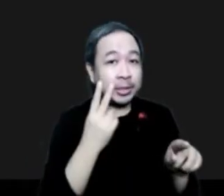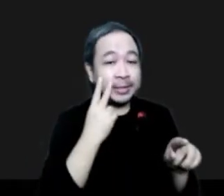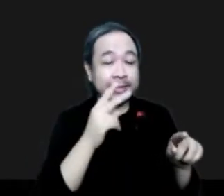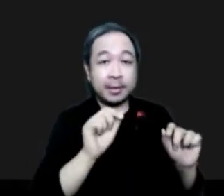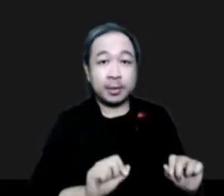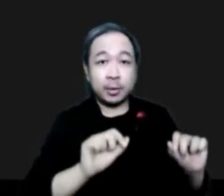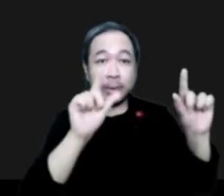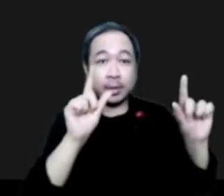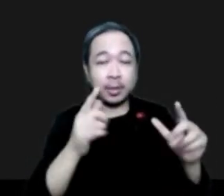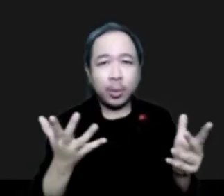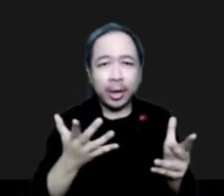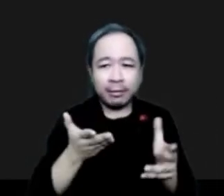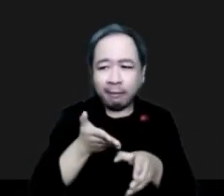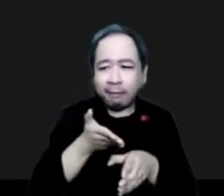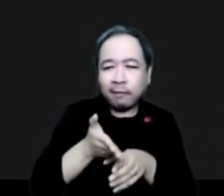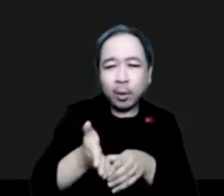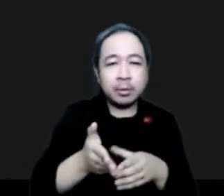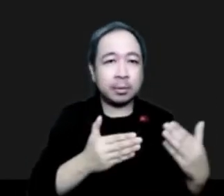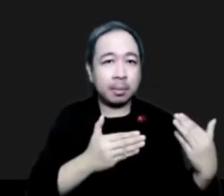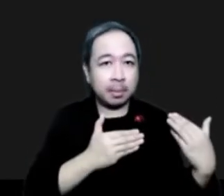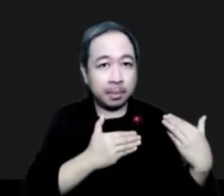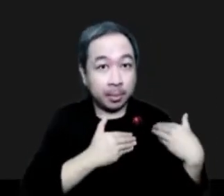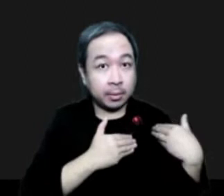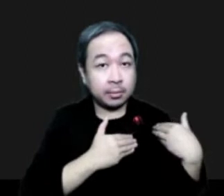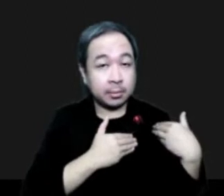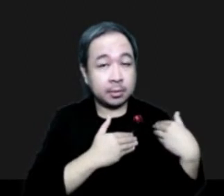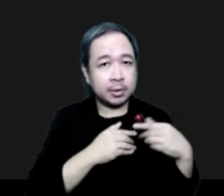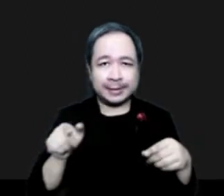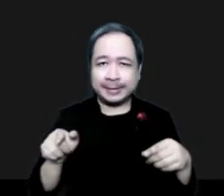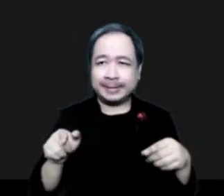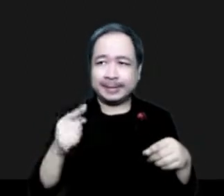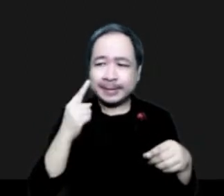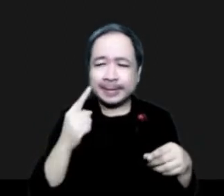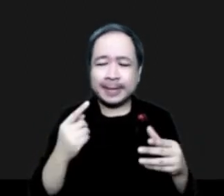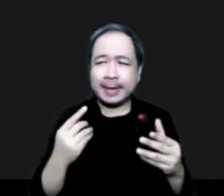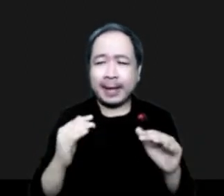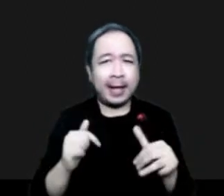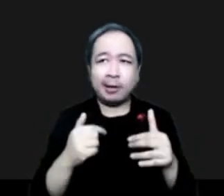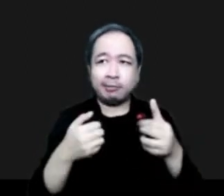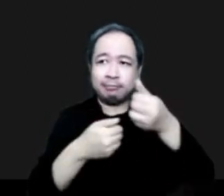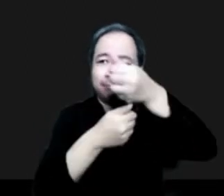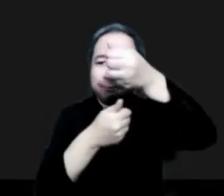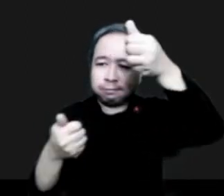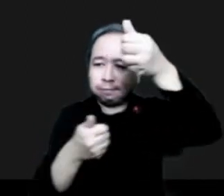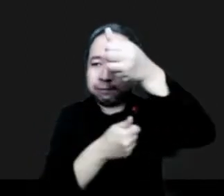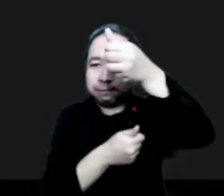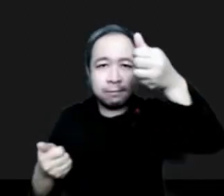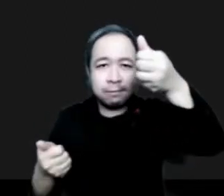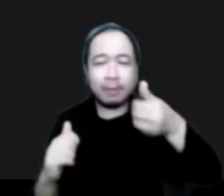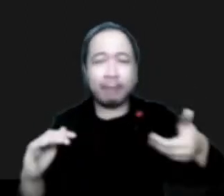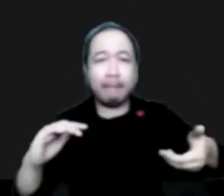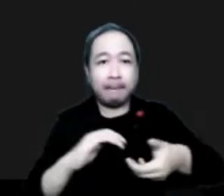responsibility and illustrates the complexity of the partners that we have. Fire is very what we call ground up.